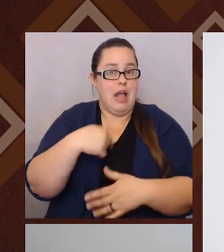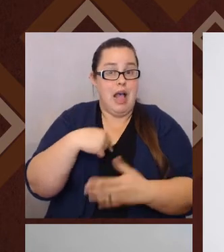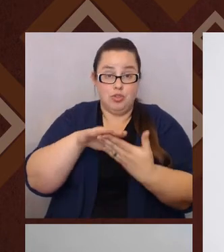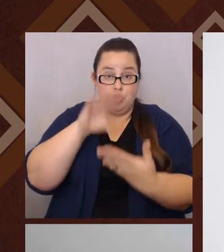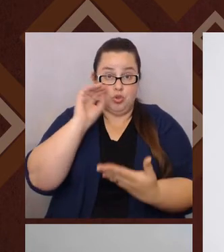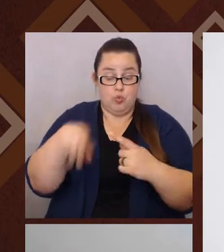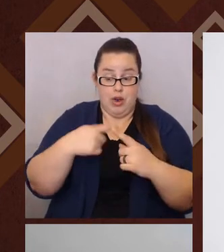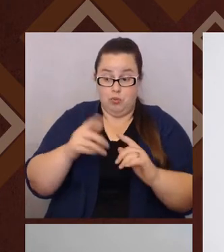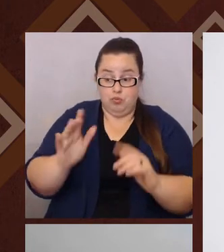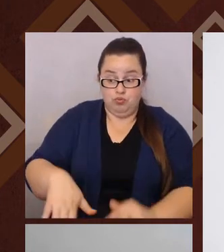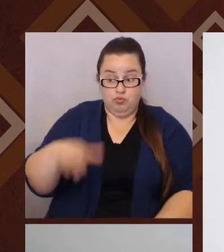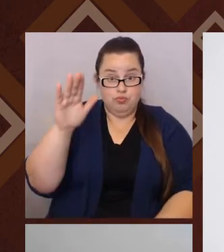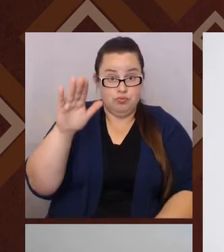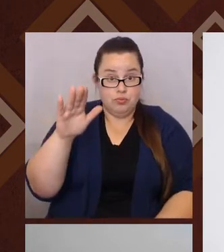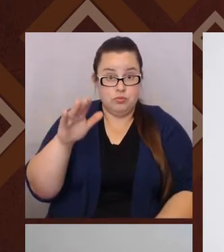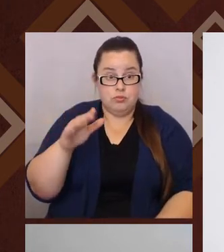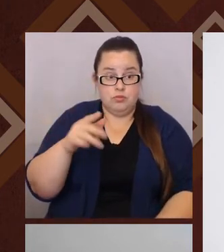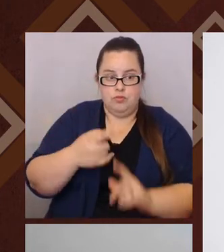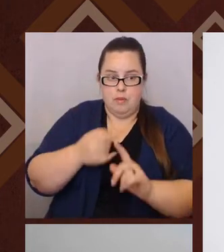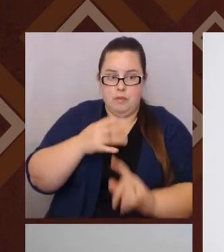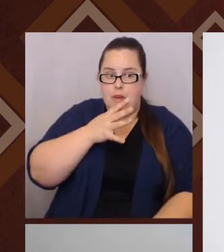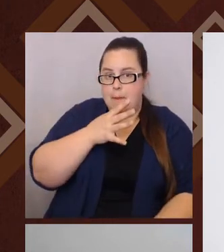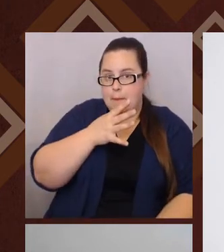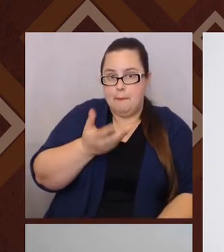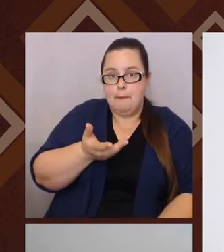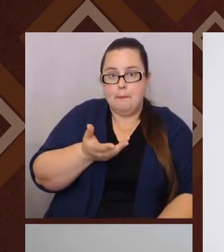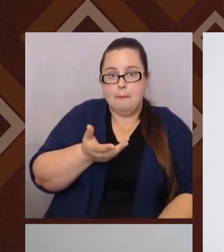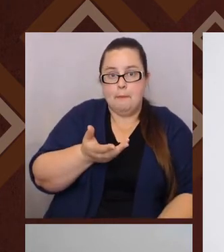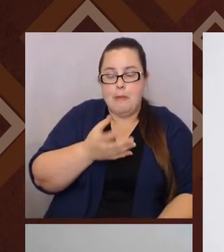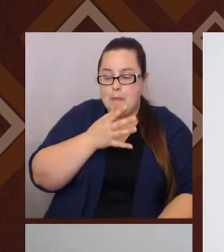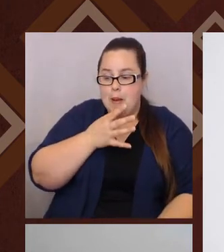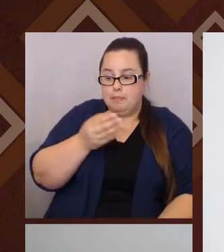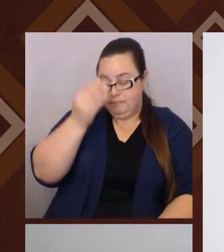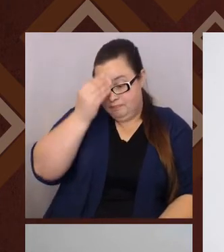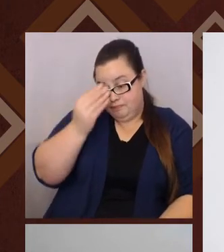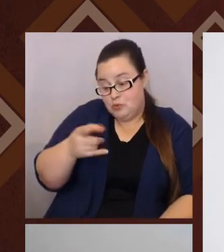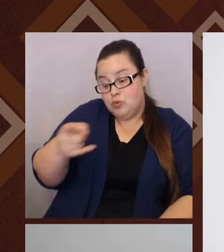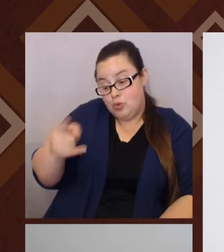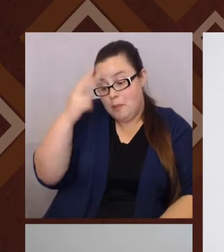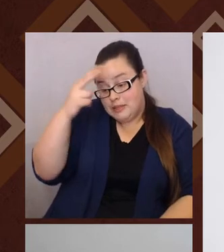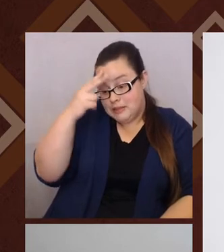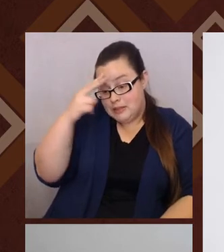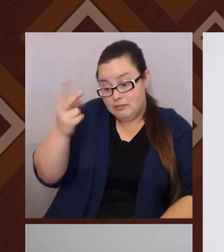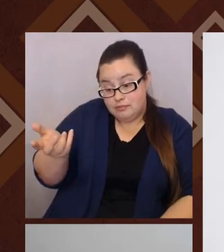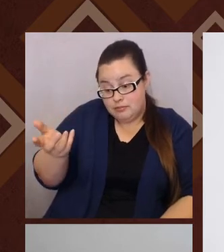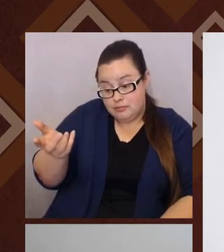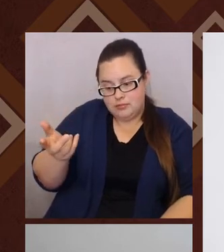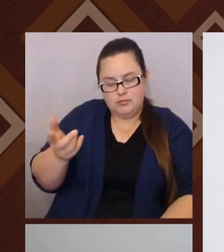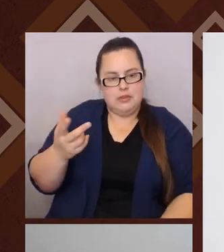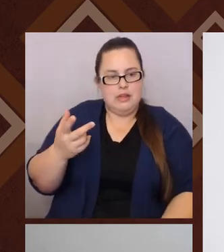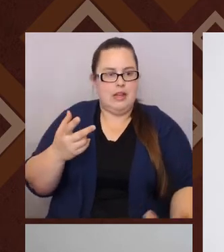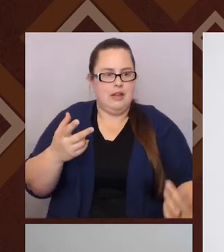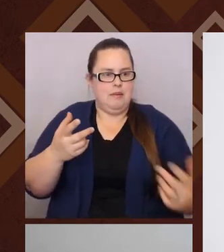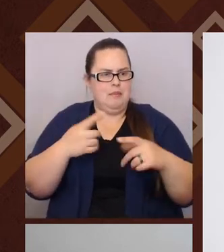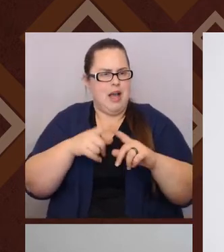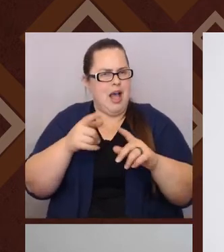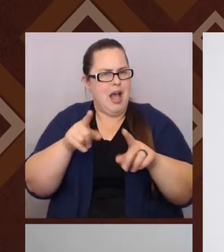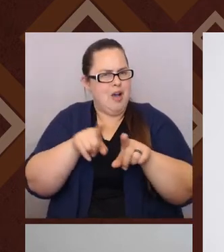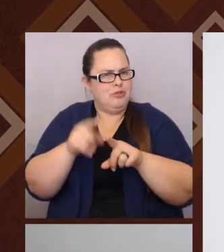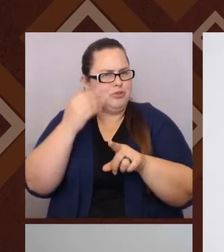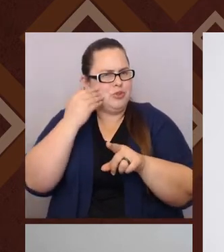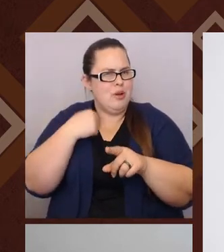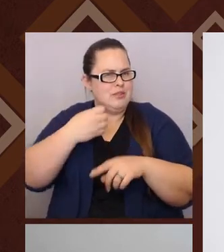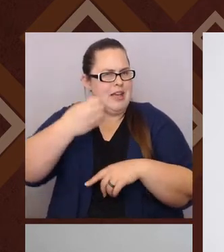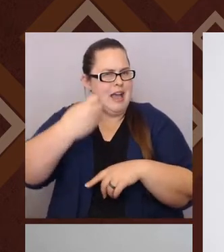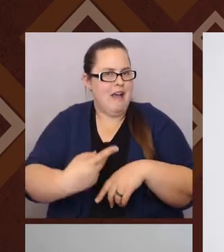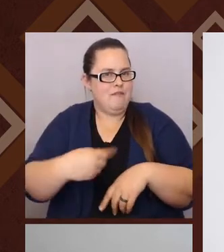was growing up by, you know, my mom, my mom told me that I was Mexican, despite the fact that I knew I was also half